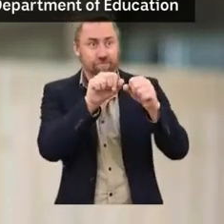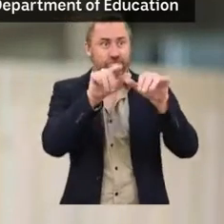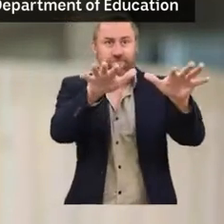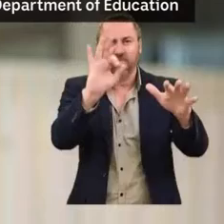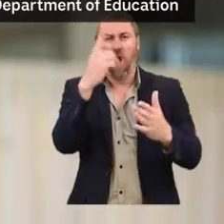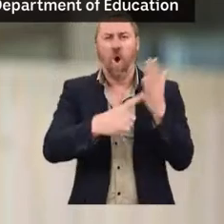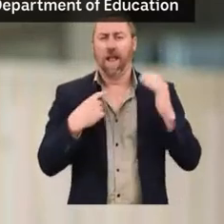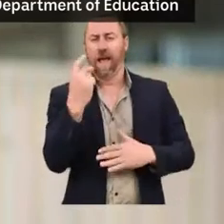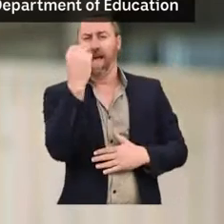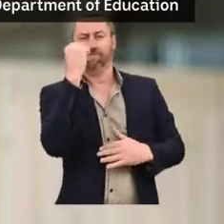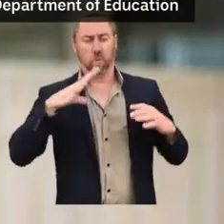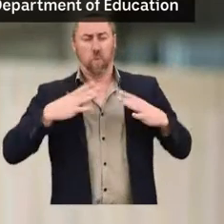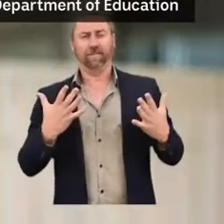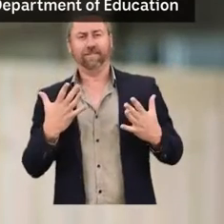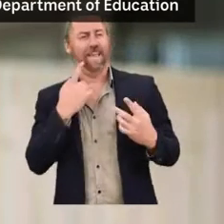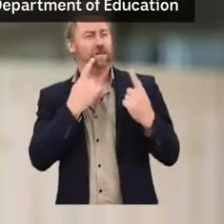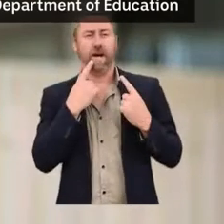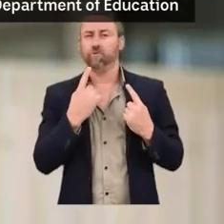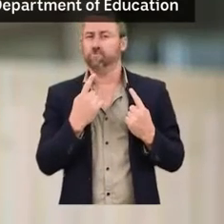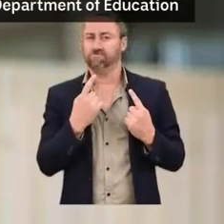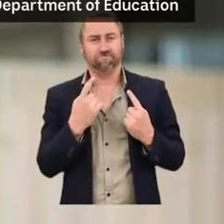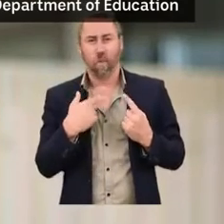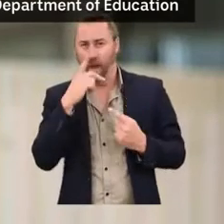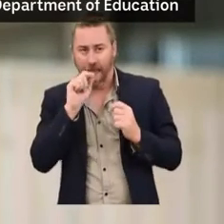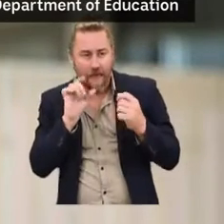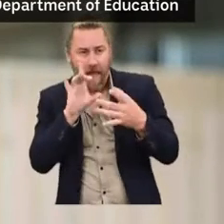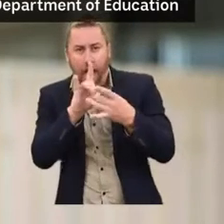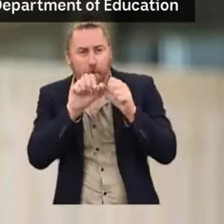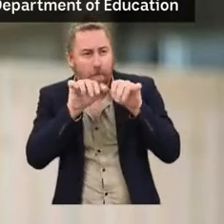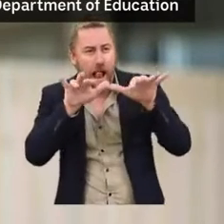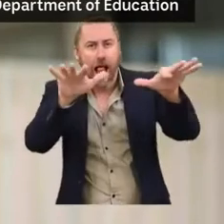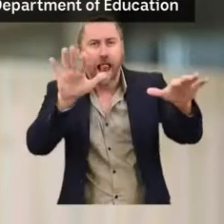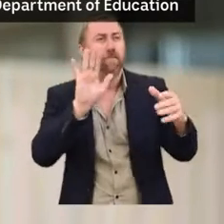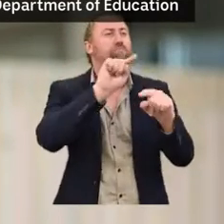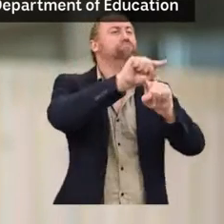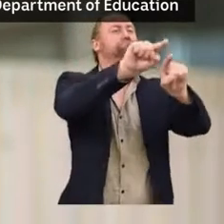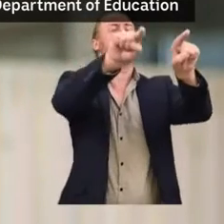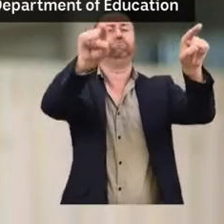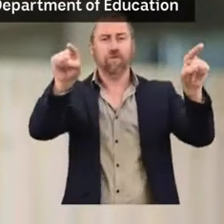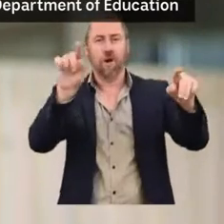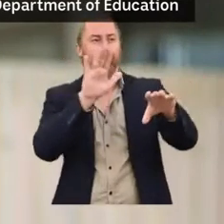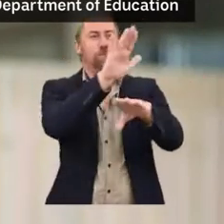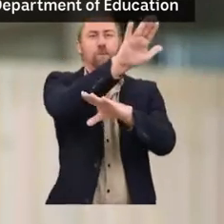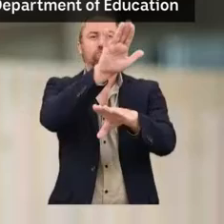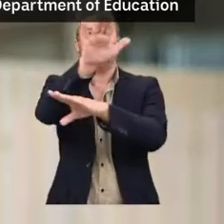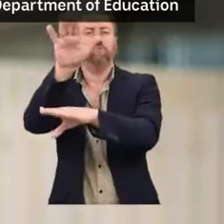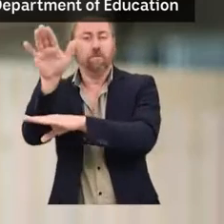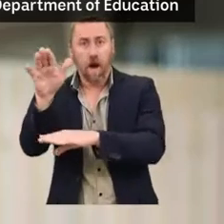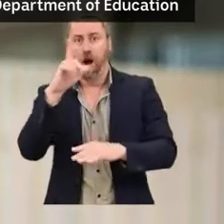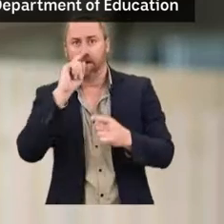information quickly, the real benefit lies in now capitalising on all that we have learned about students learning remotely.